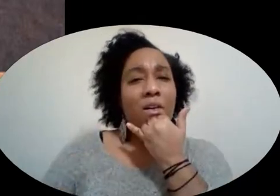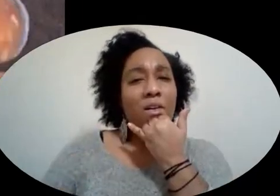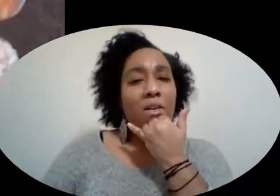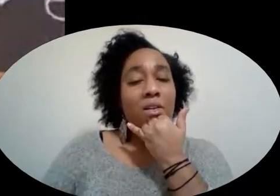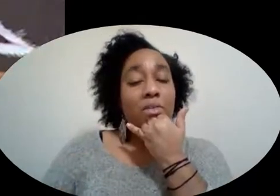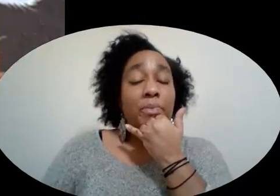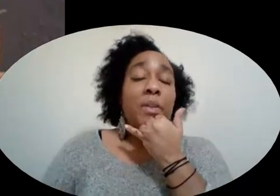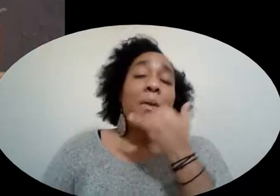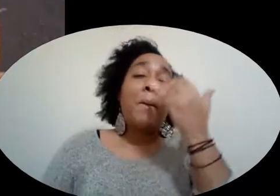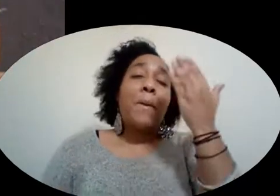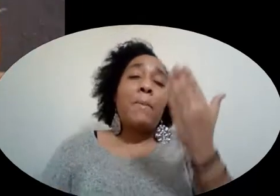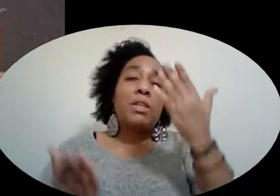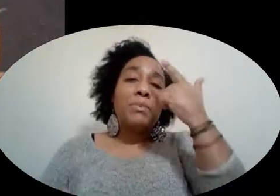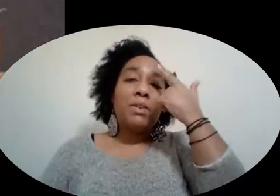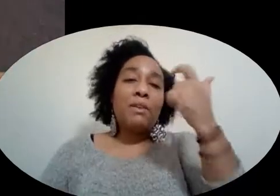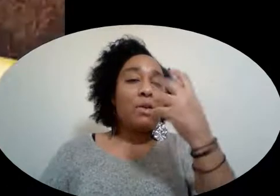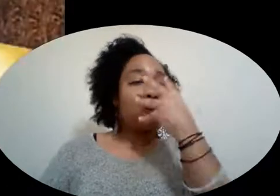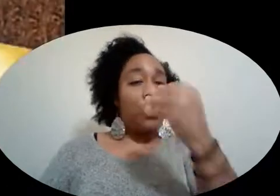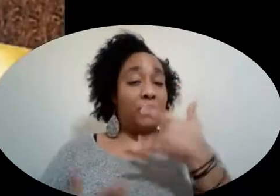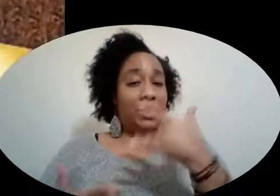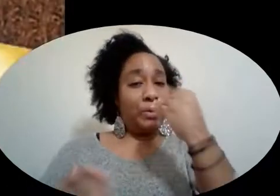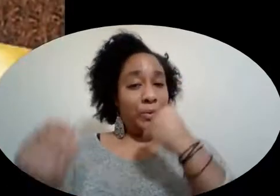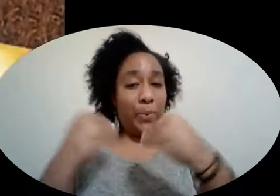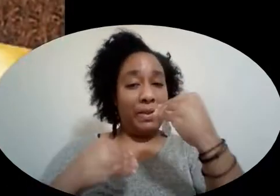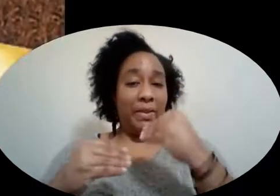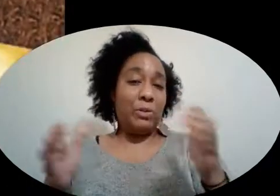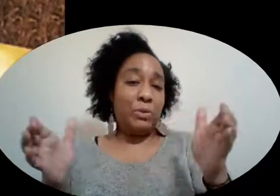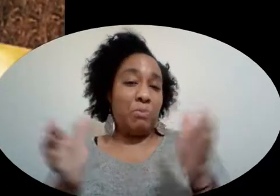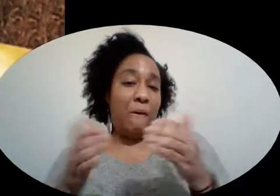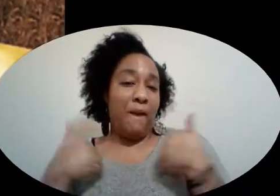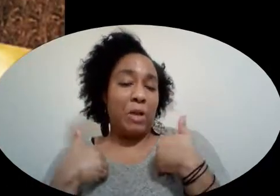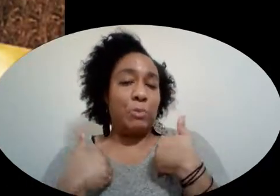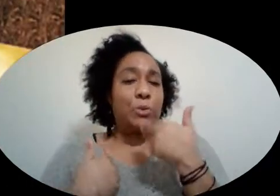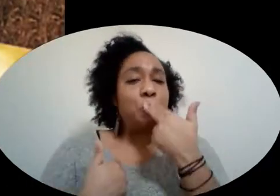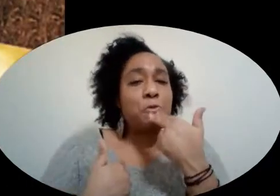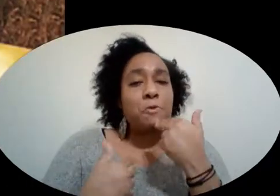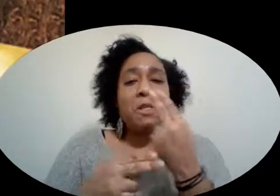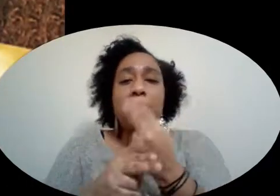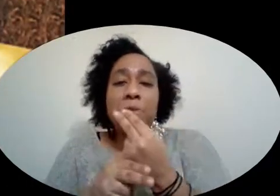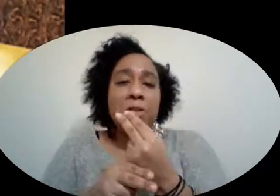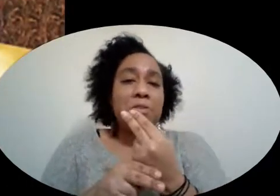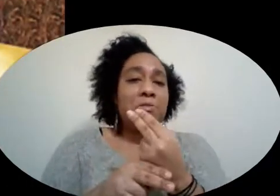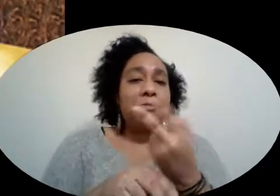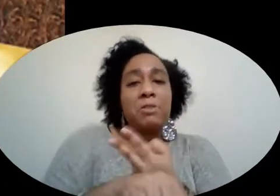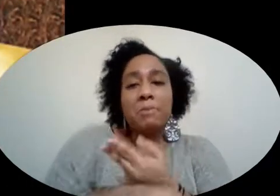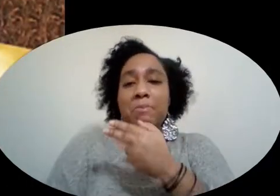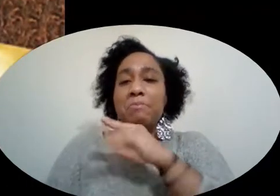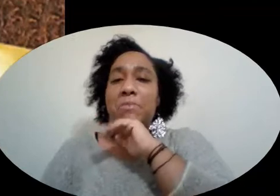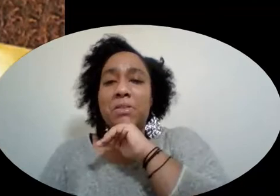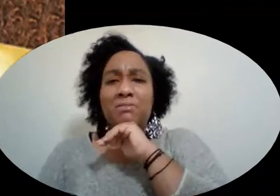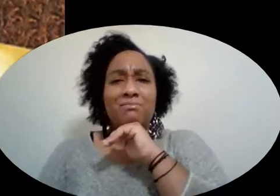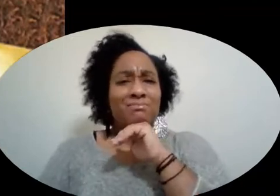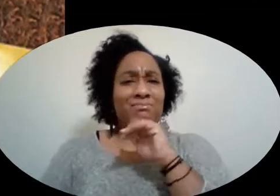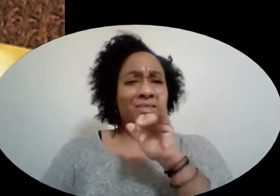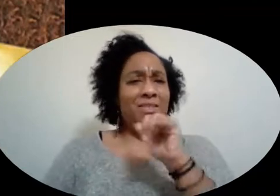Maybe it's because of our diet Hey, it's not my fault, wolves These cute little animals like bunnies and sheep and